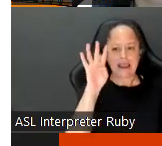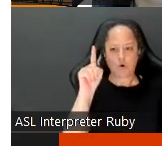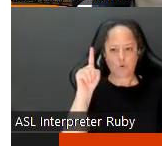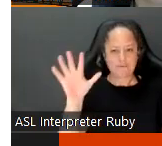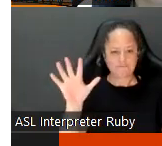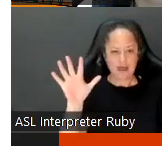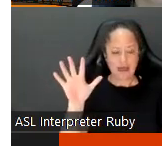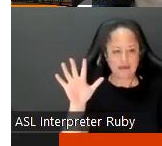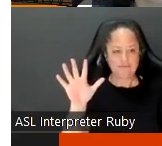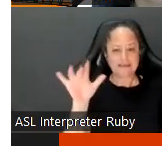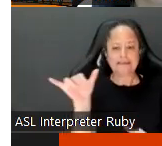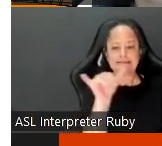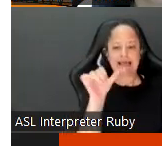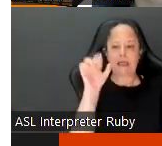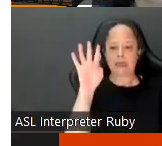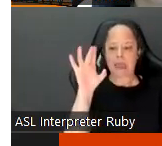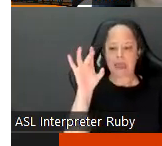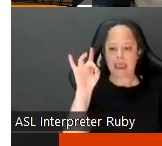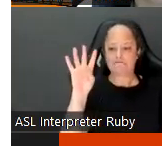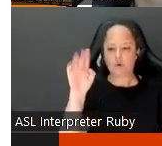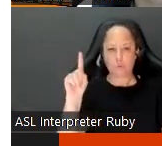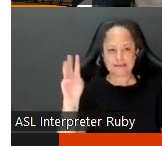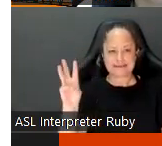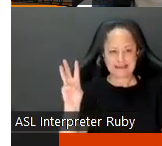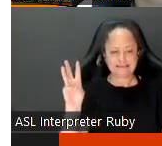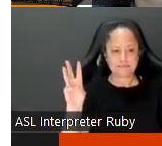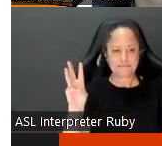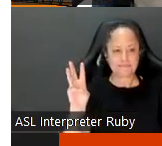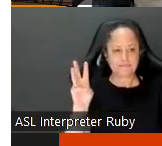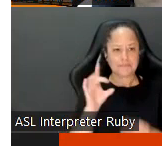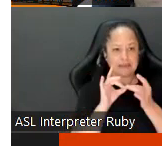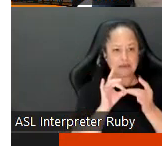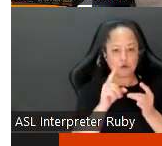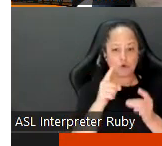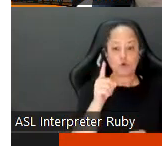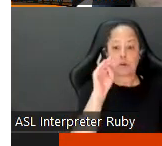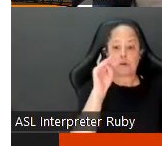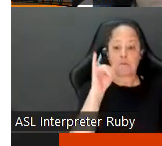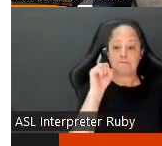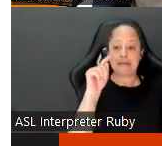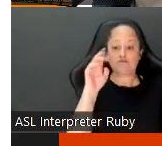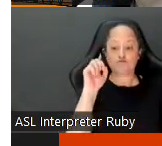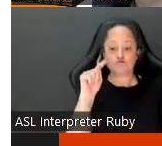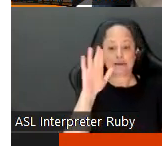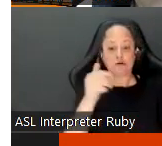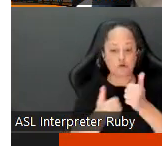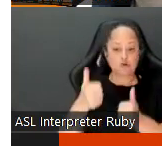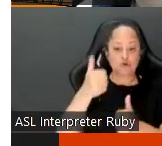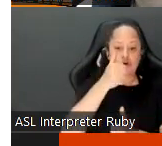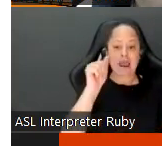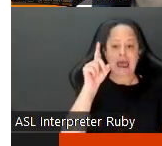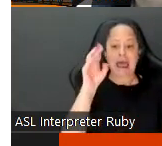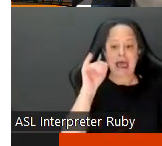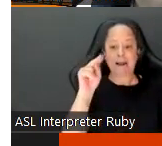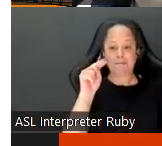five um same thing with eight four one six um in terms if you've mistreated your admin assistant um